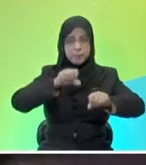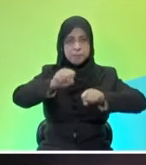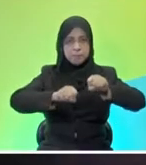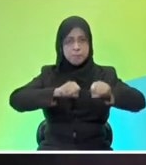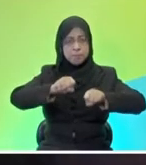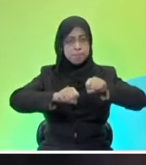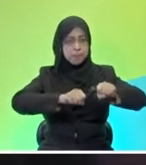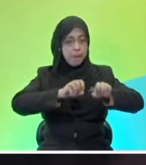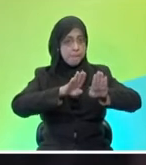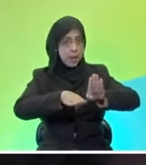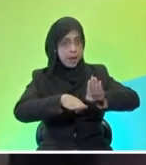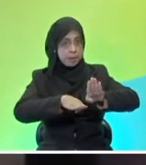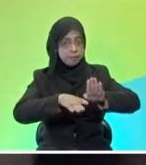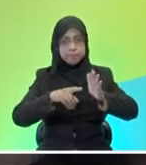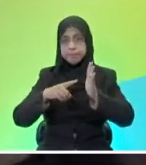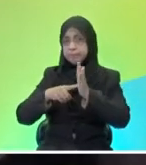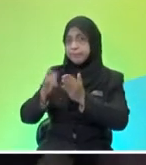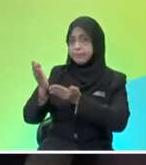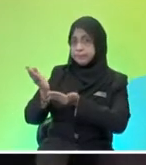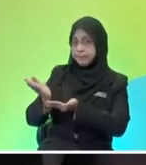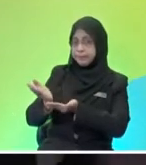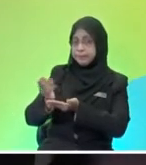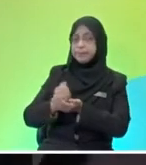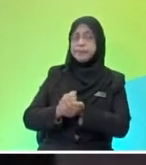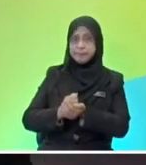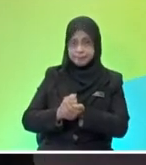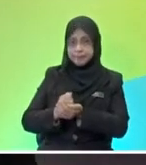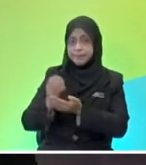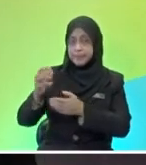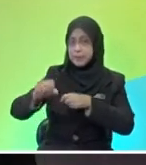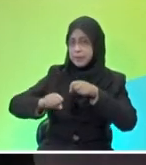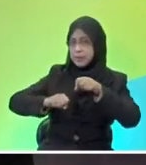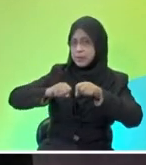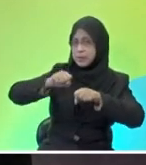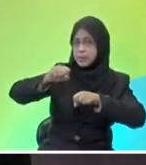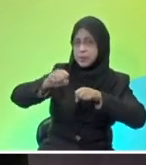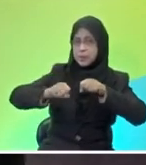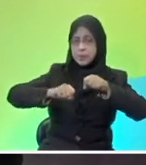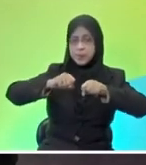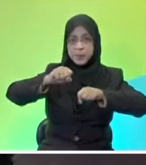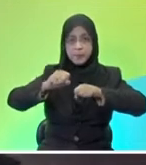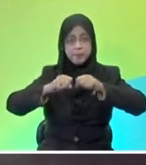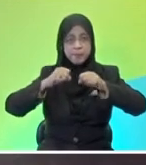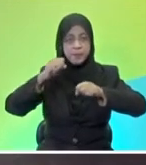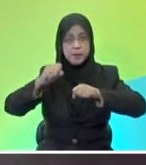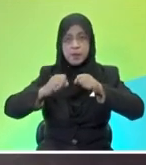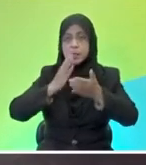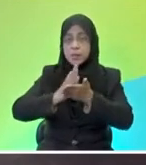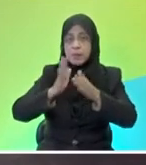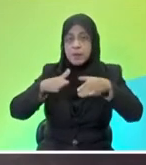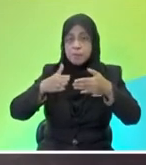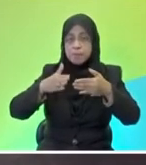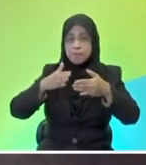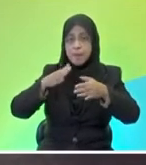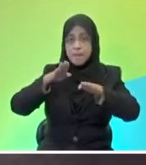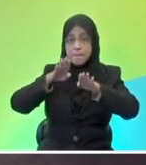So, as you can see here, I've prepared a bicycle here. So, this bicycle, as you move forward, and if you want to stop the bicycle, we are going